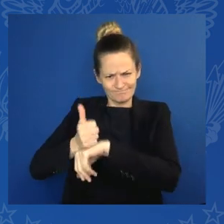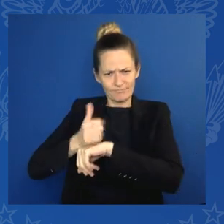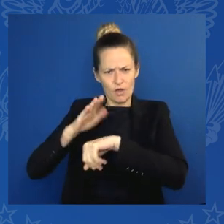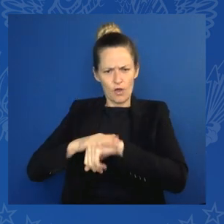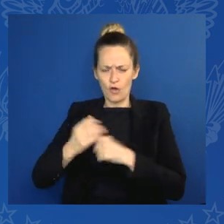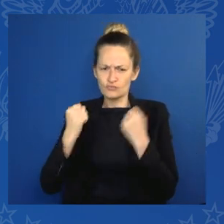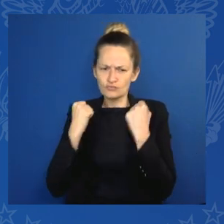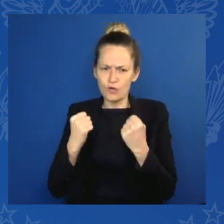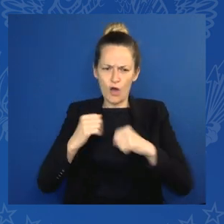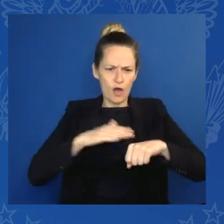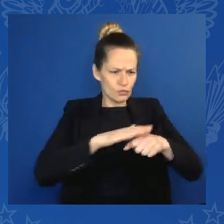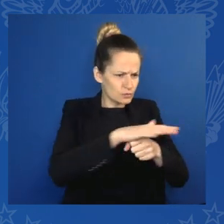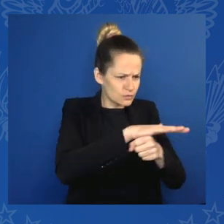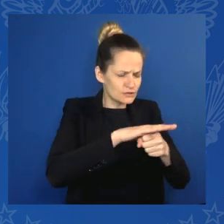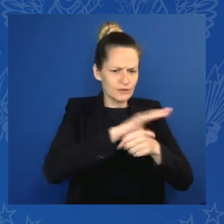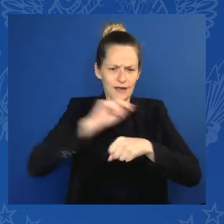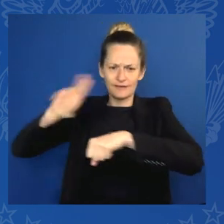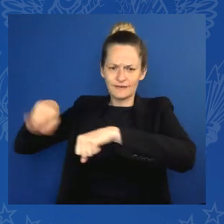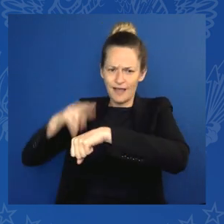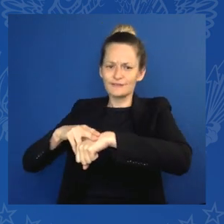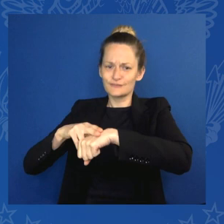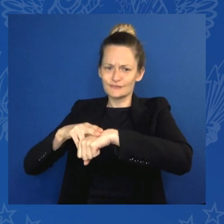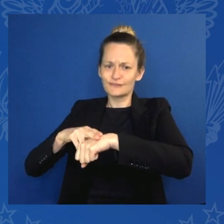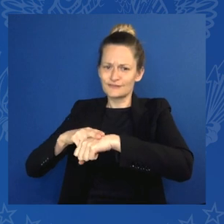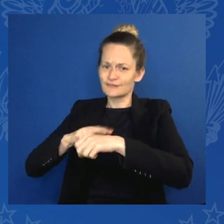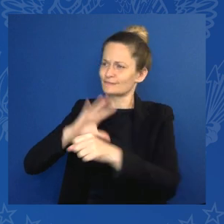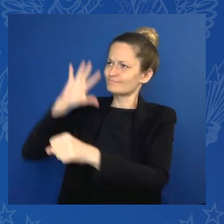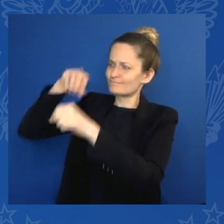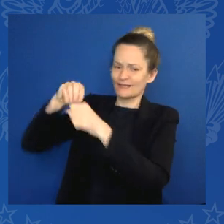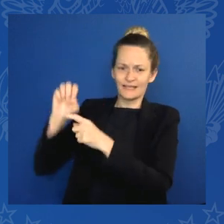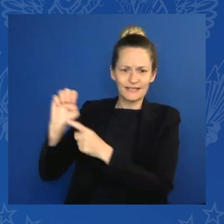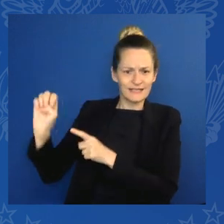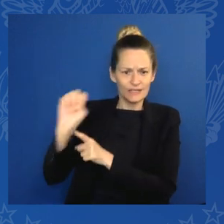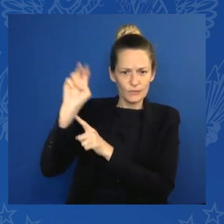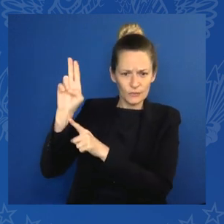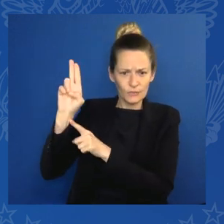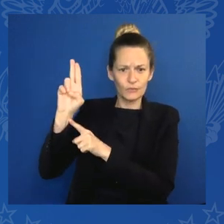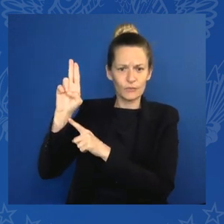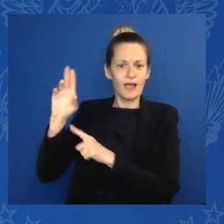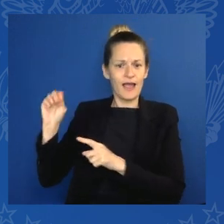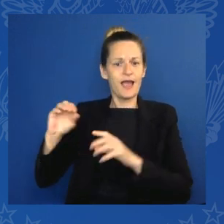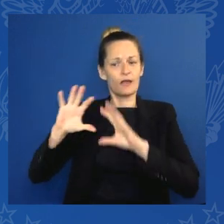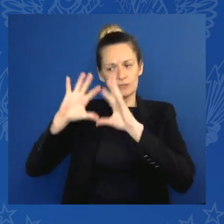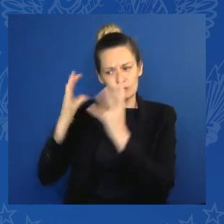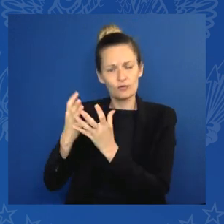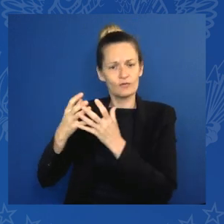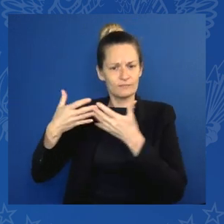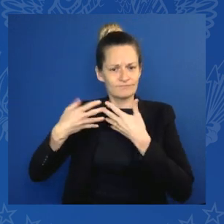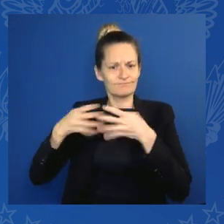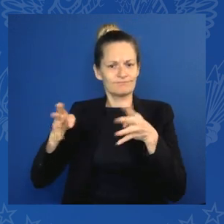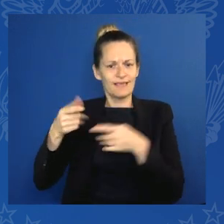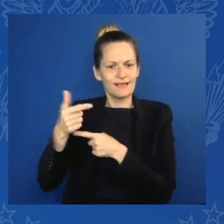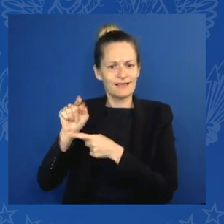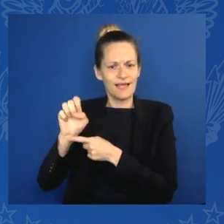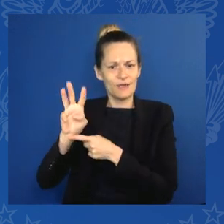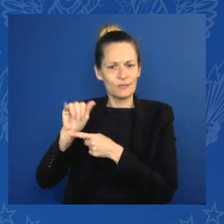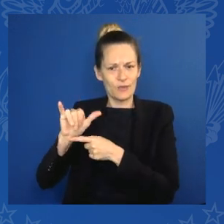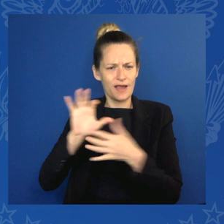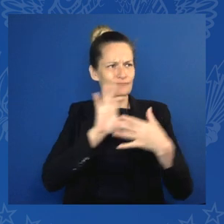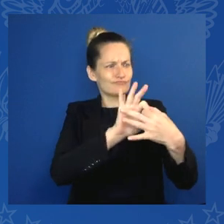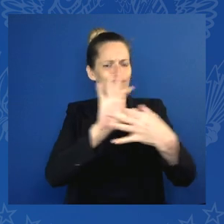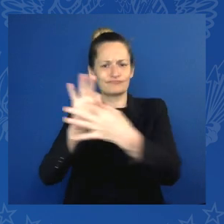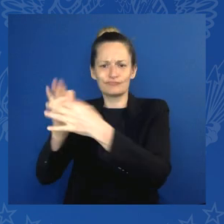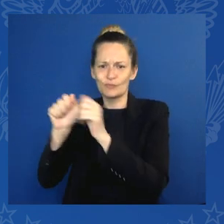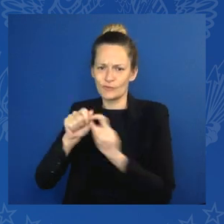Initiative and similar initiatives of other G7 members. Yet another example of our unity and close